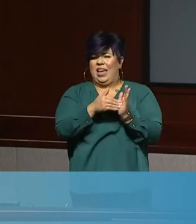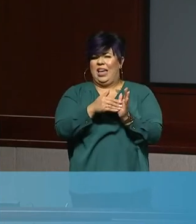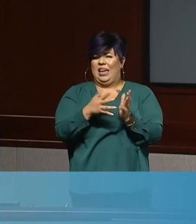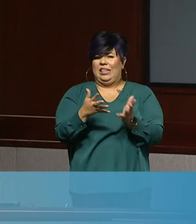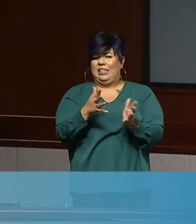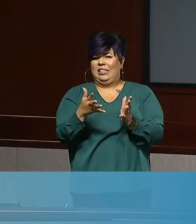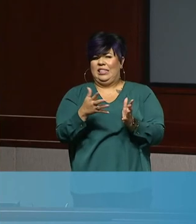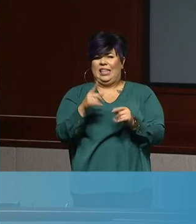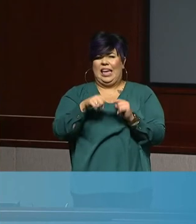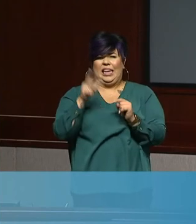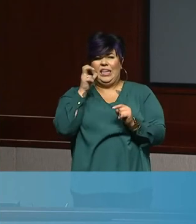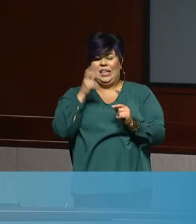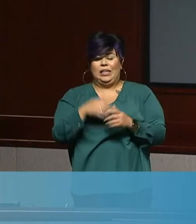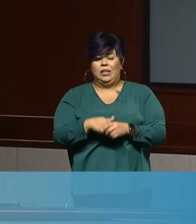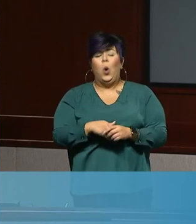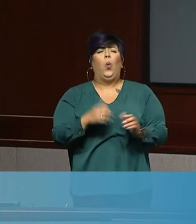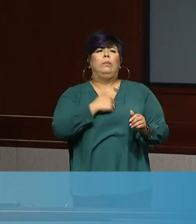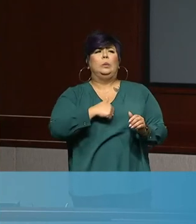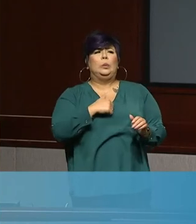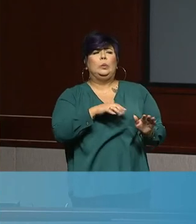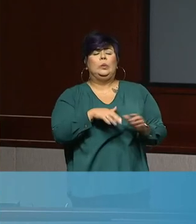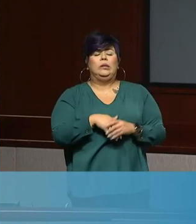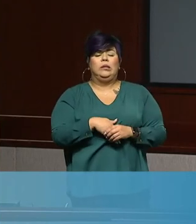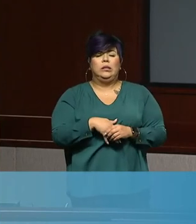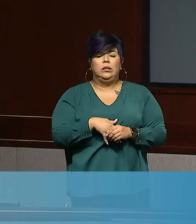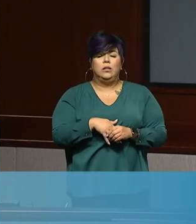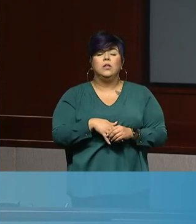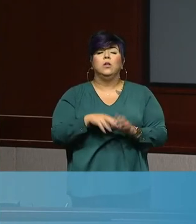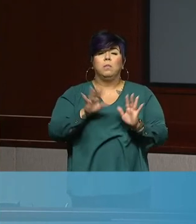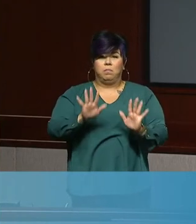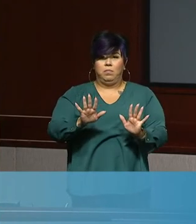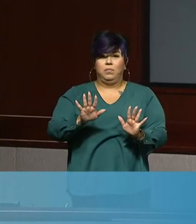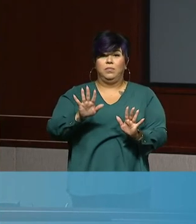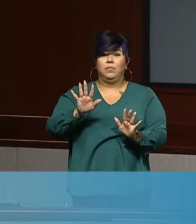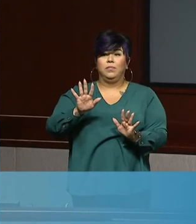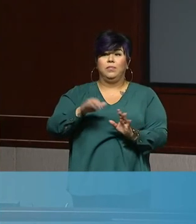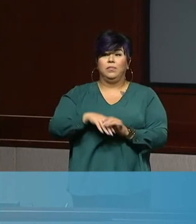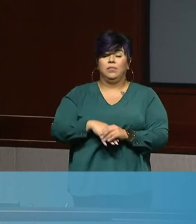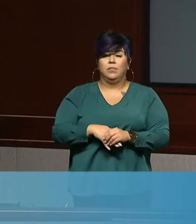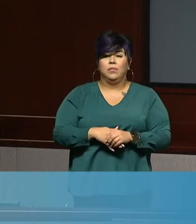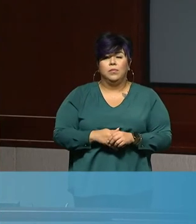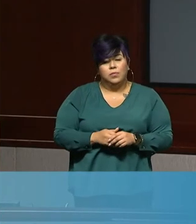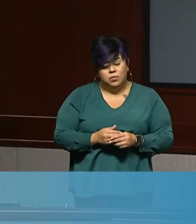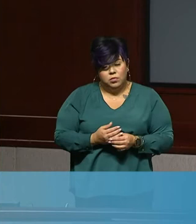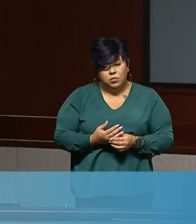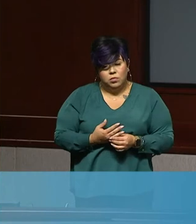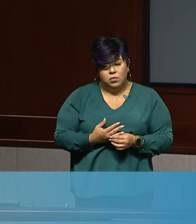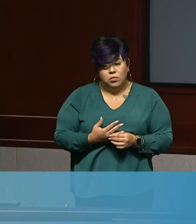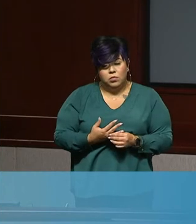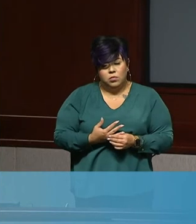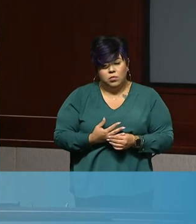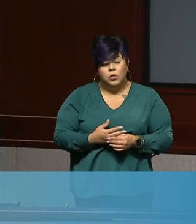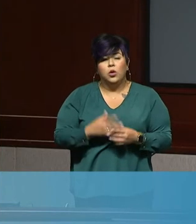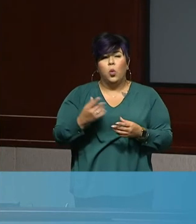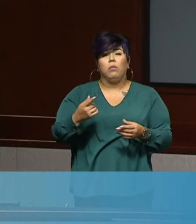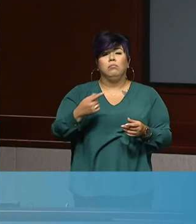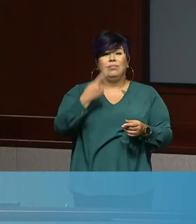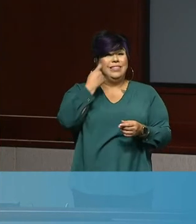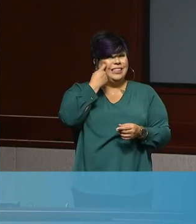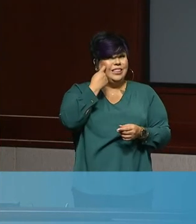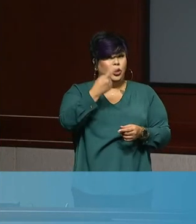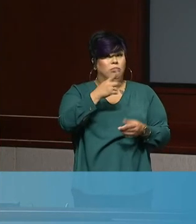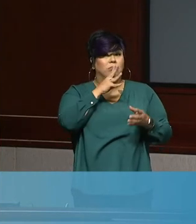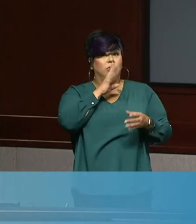Oh, I'm sorry. Um, okay. So if the governor receives this letter of resolution that you guys, that you wrote